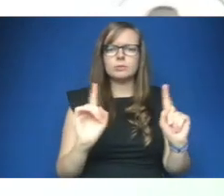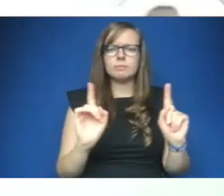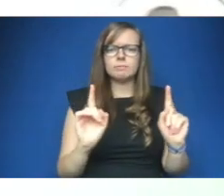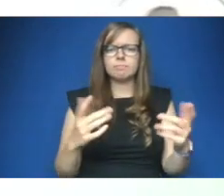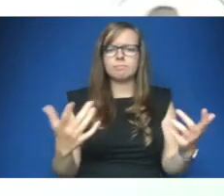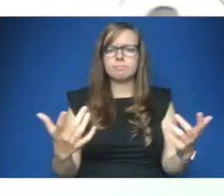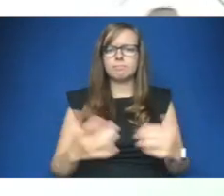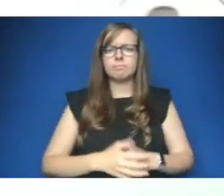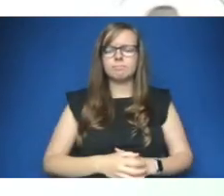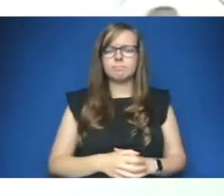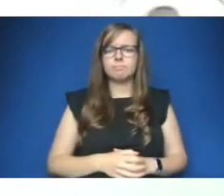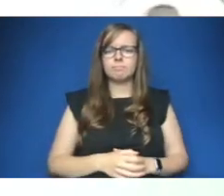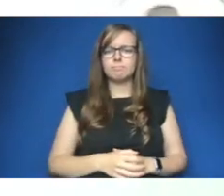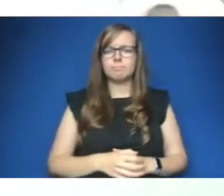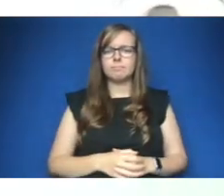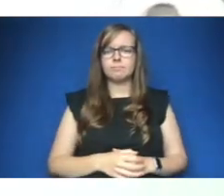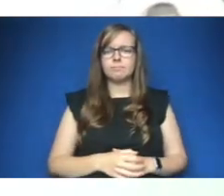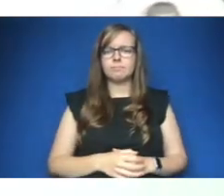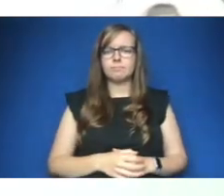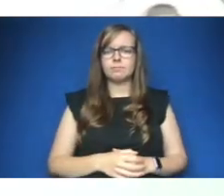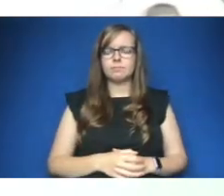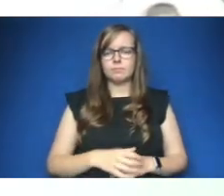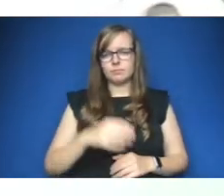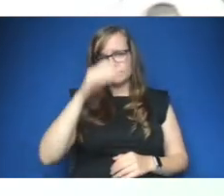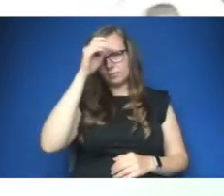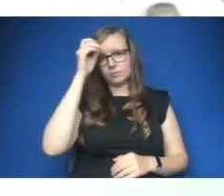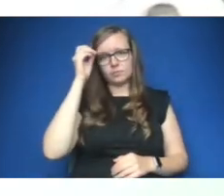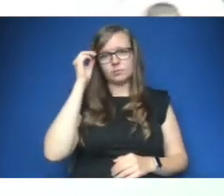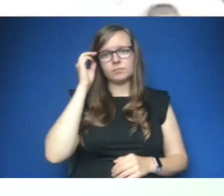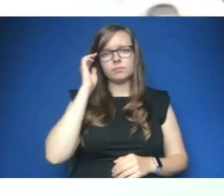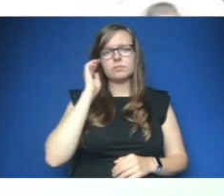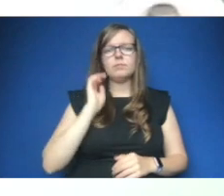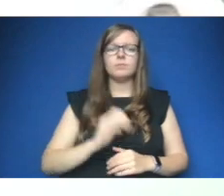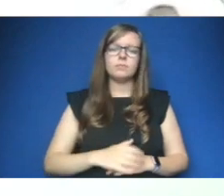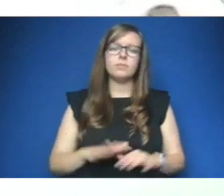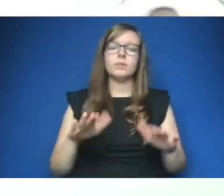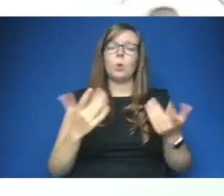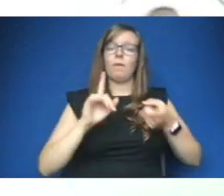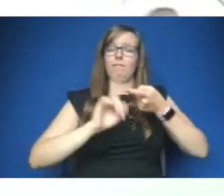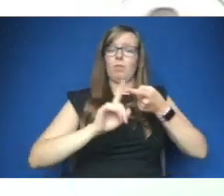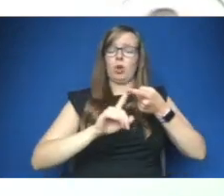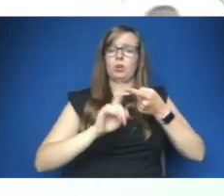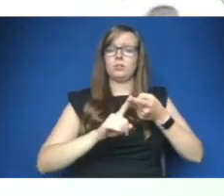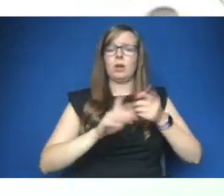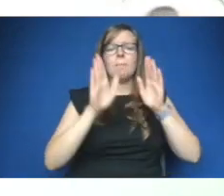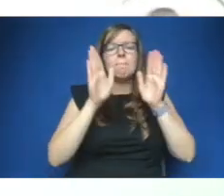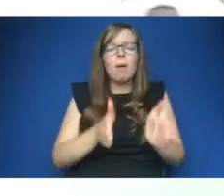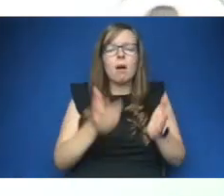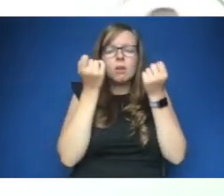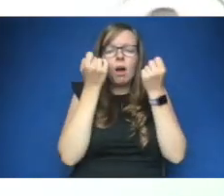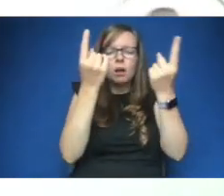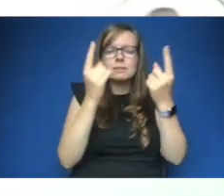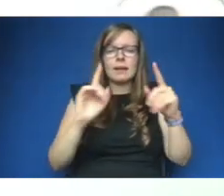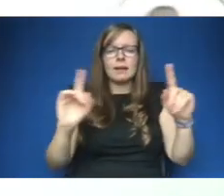give me a second all right so firstly we must understand what and where existing